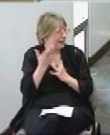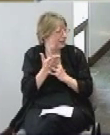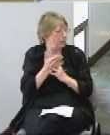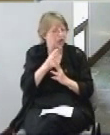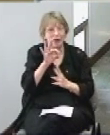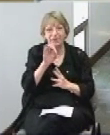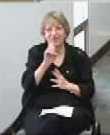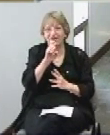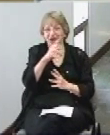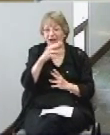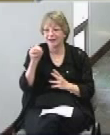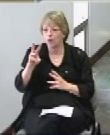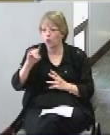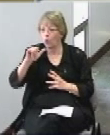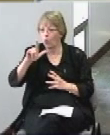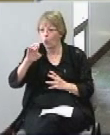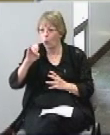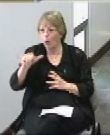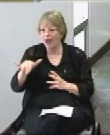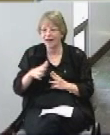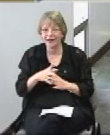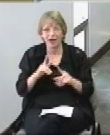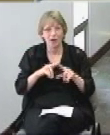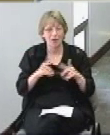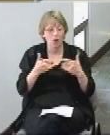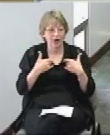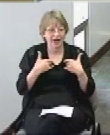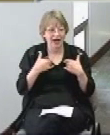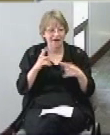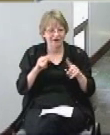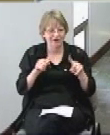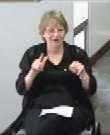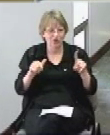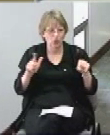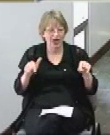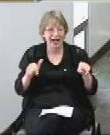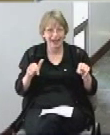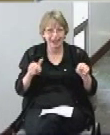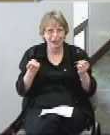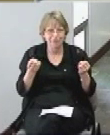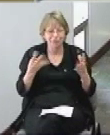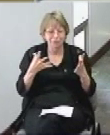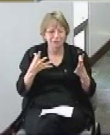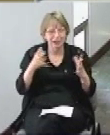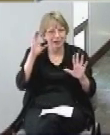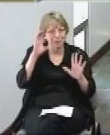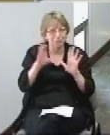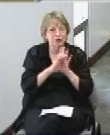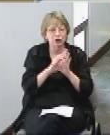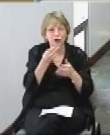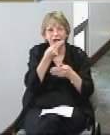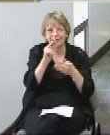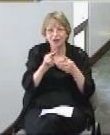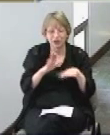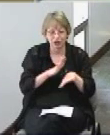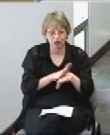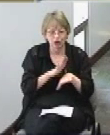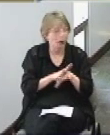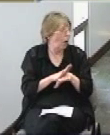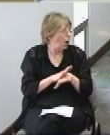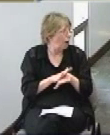Theatre and the Wiley building but we're going to have a number of photographs of Hutchinson that will be on the